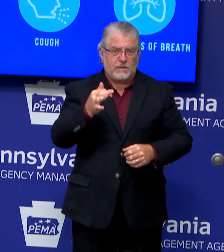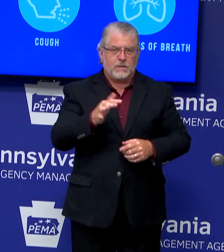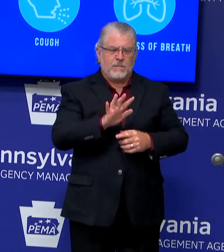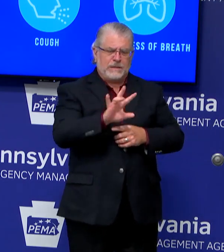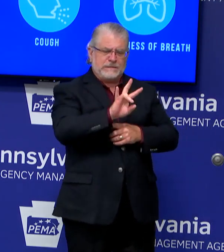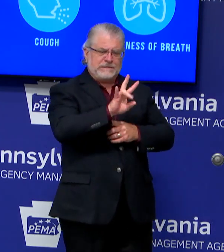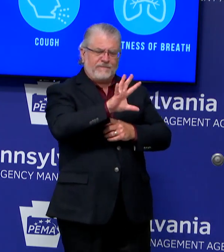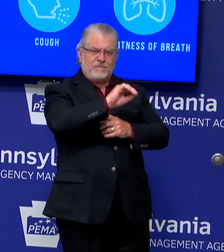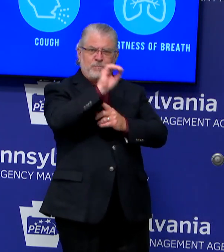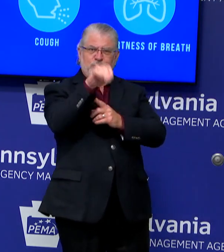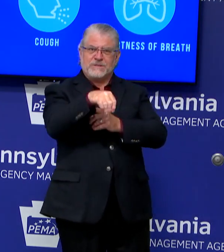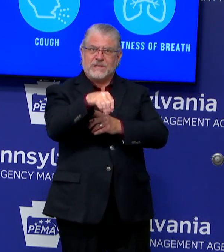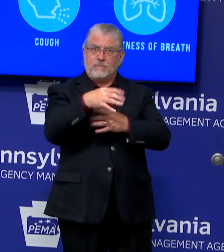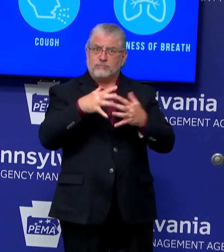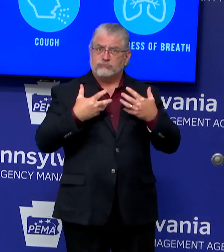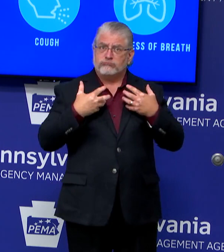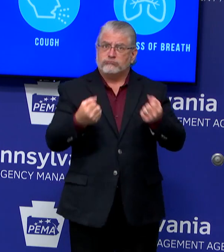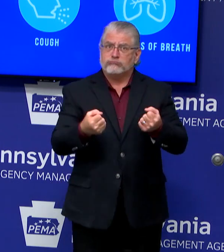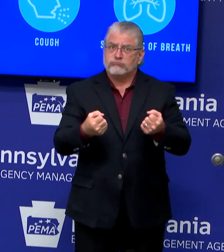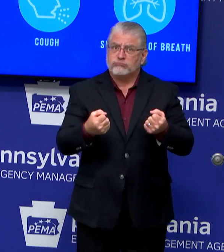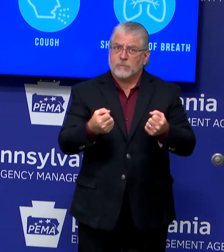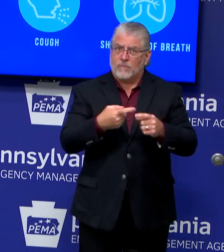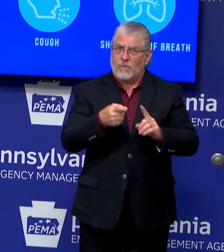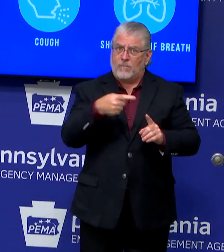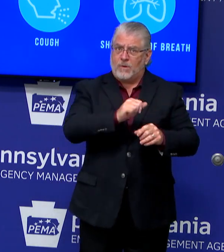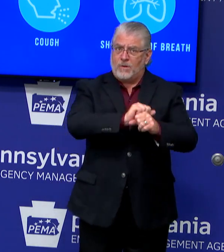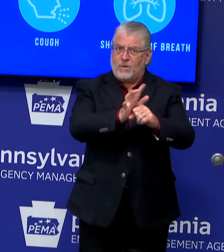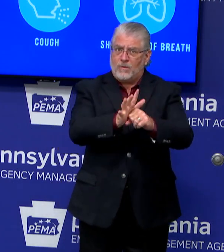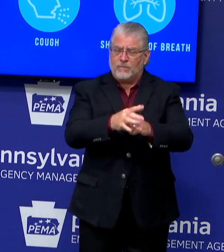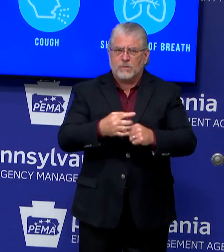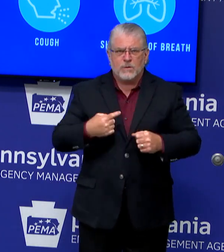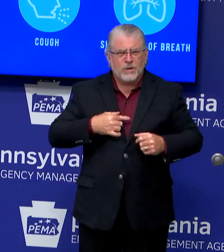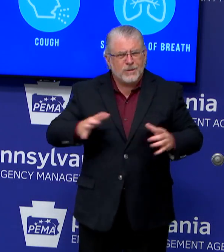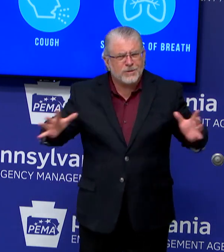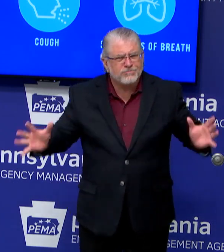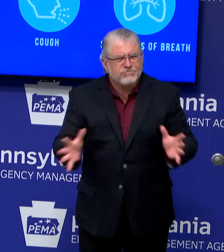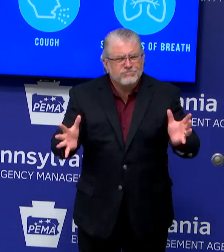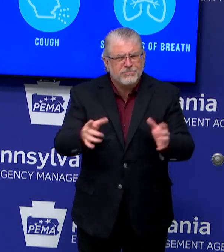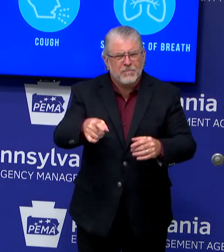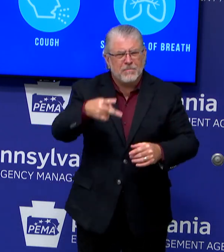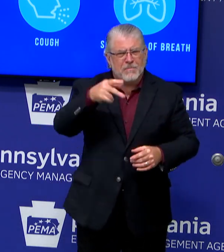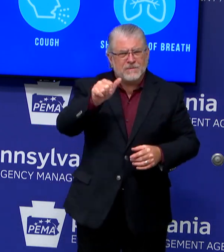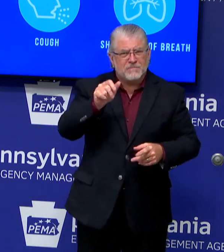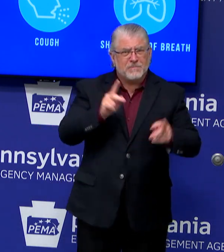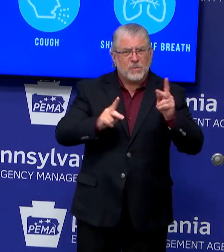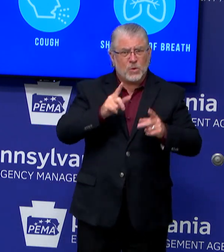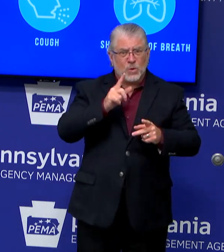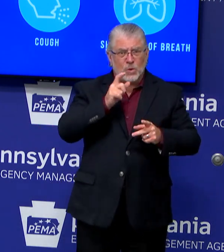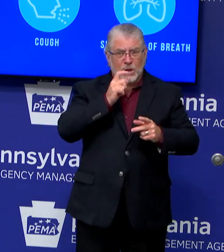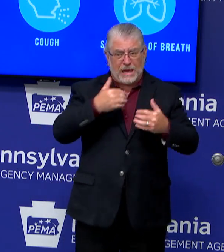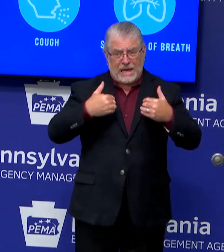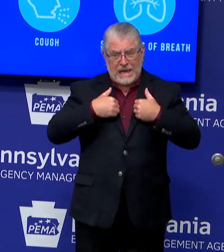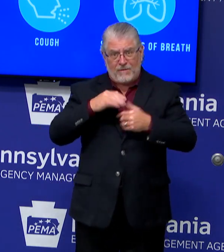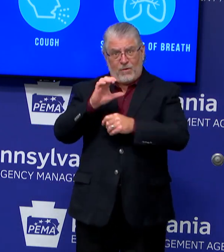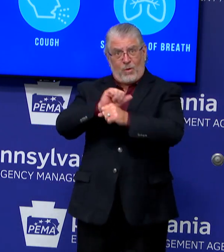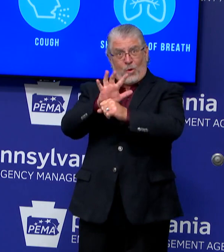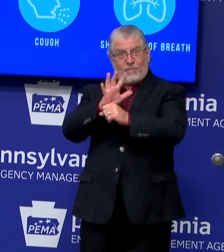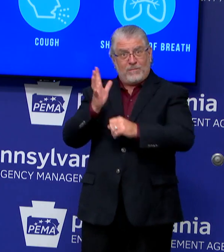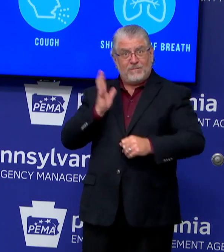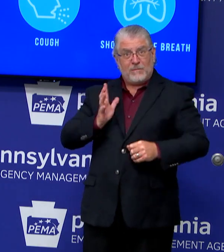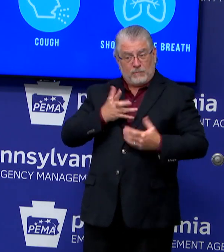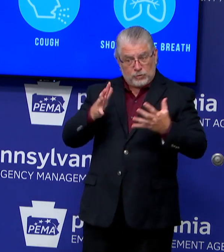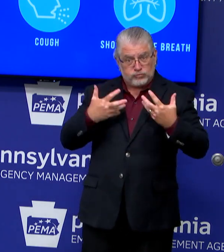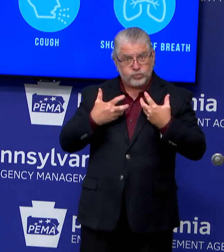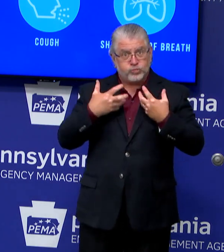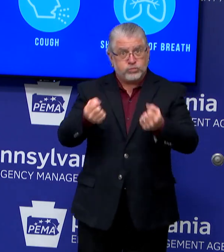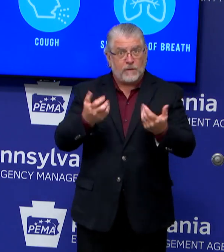recovered. I am encouraging Pennsylvanians who have had COVID-19 and fully recovered to